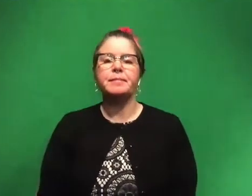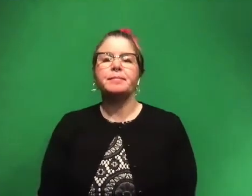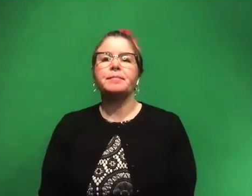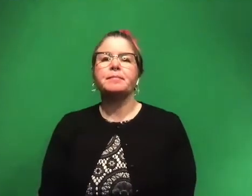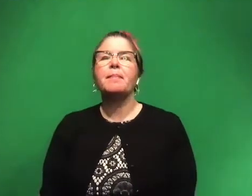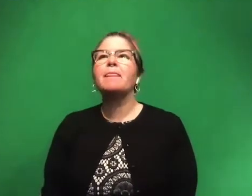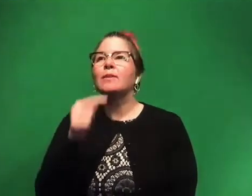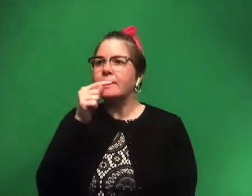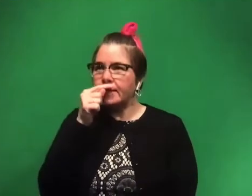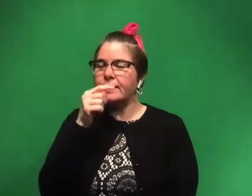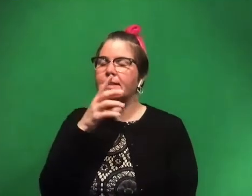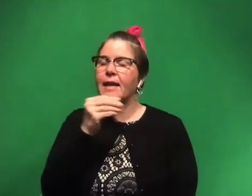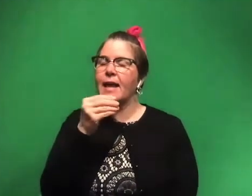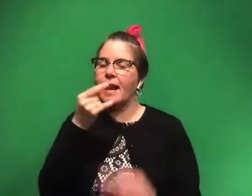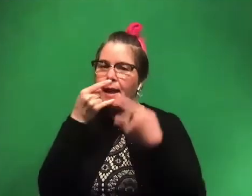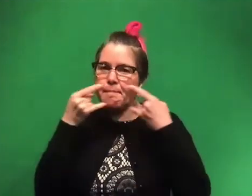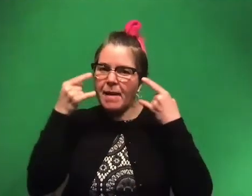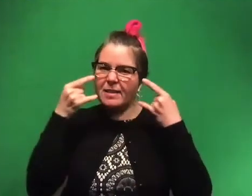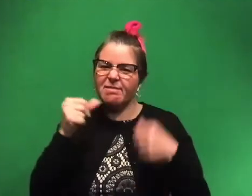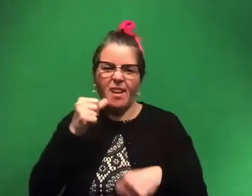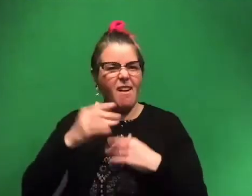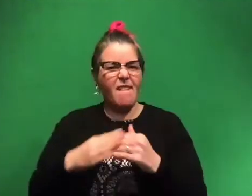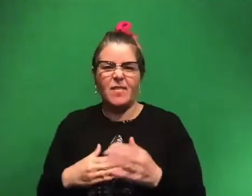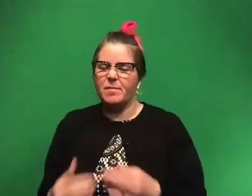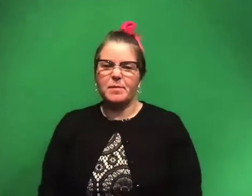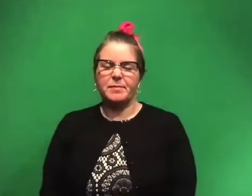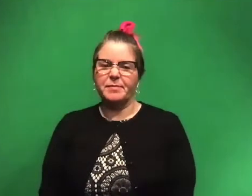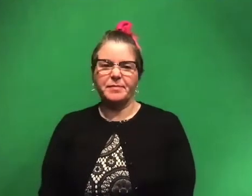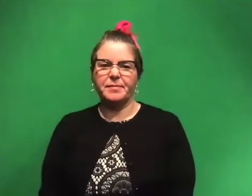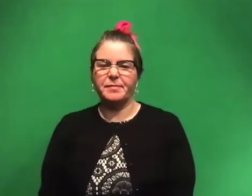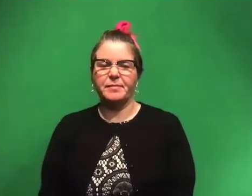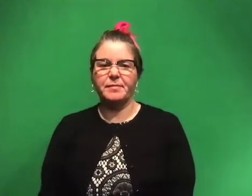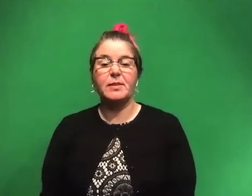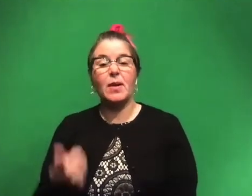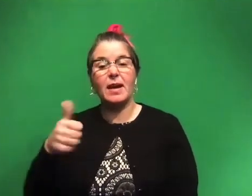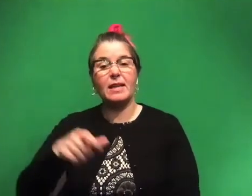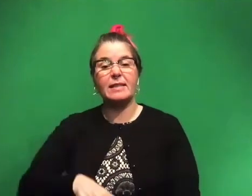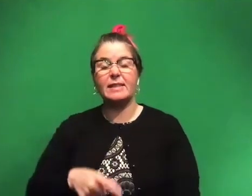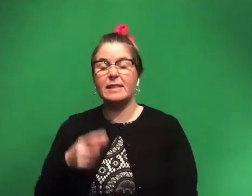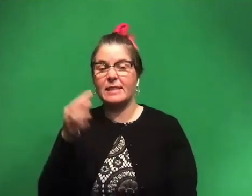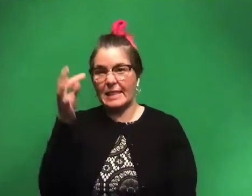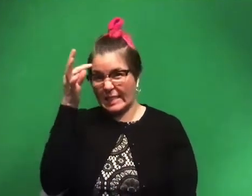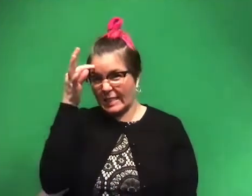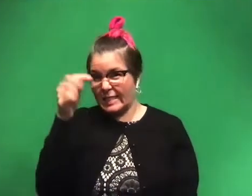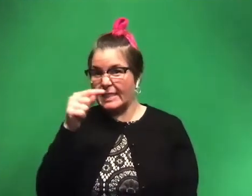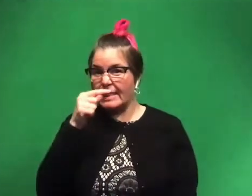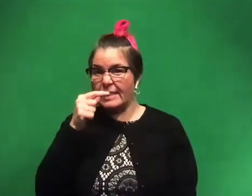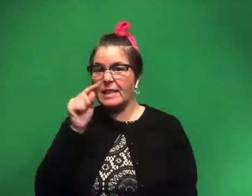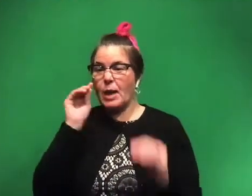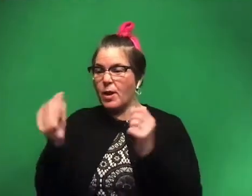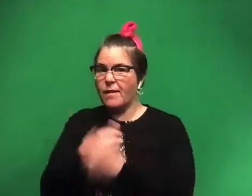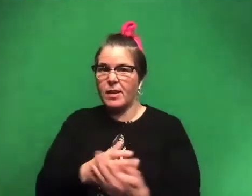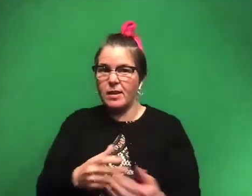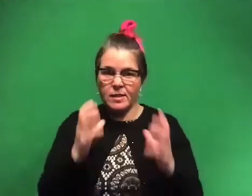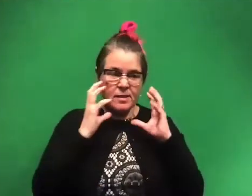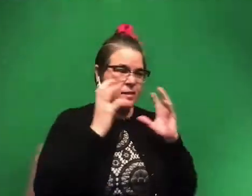sneezing and a mask is very uncomfortable. And so anytime I get close to sneezing, I put everything down and I opened